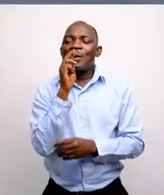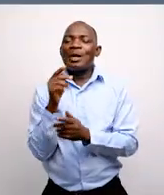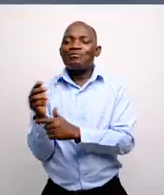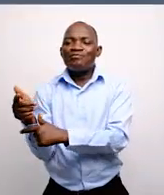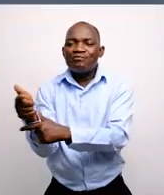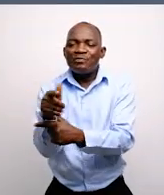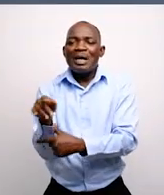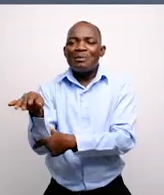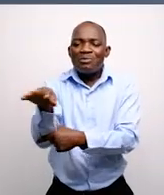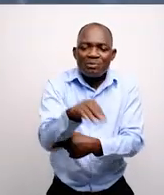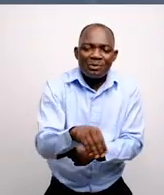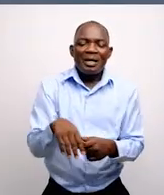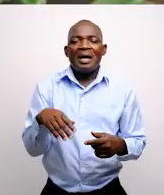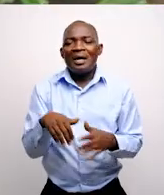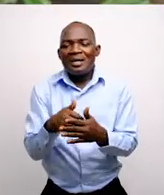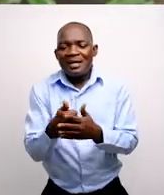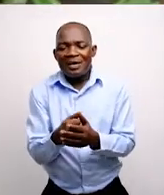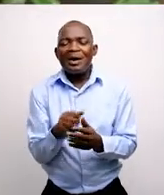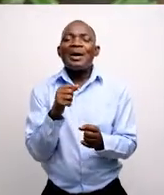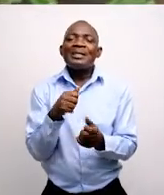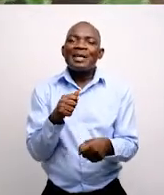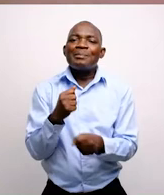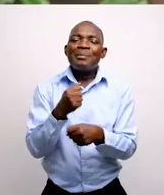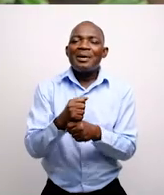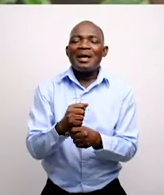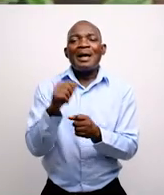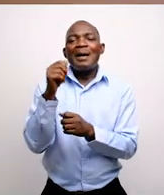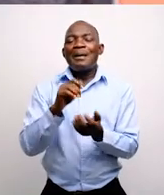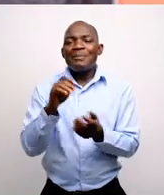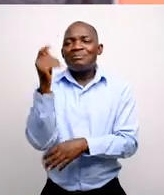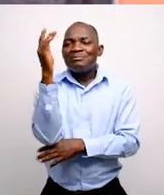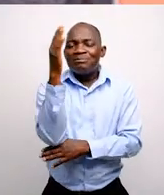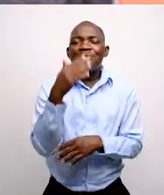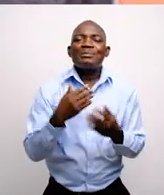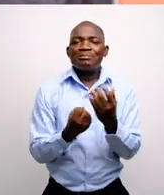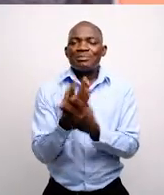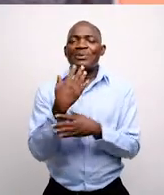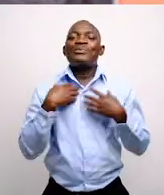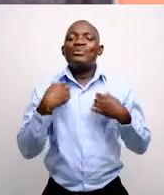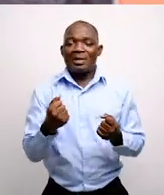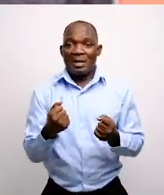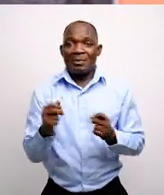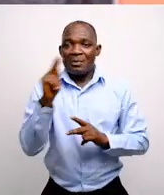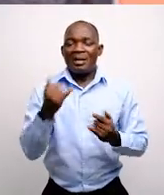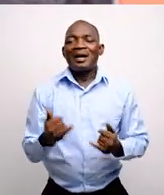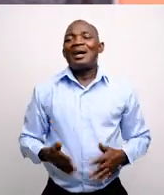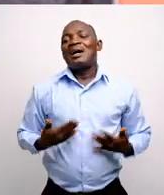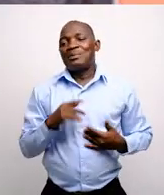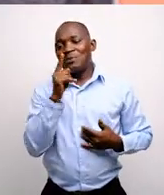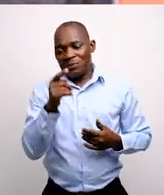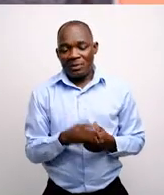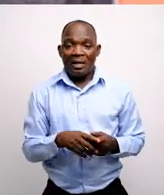water or system they have to do to make the plant become well. Now it